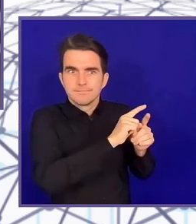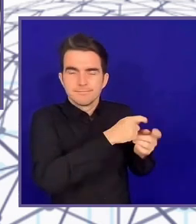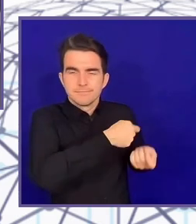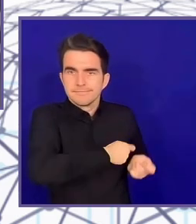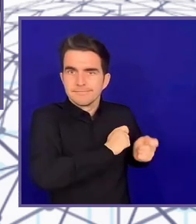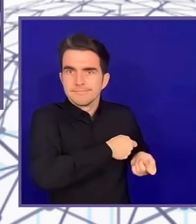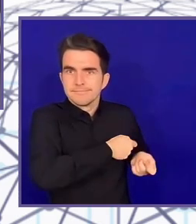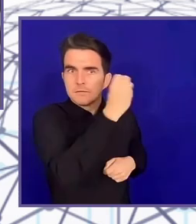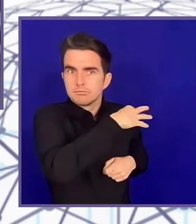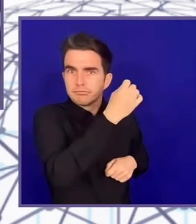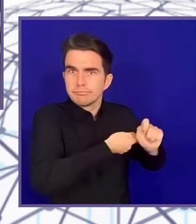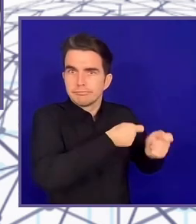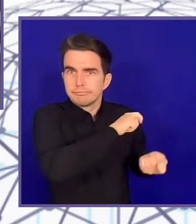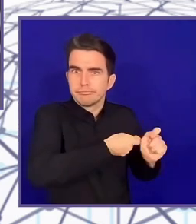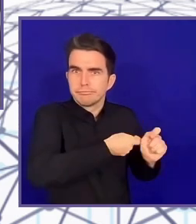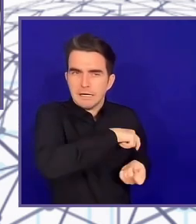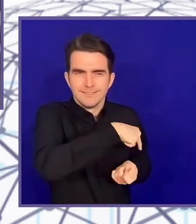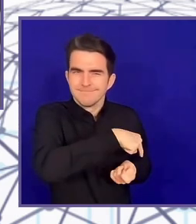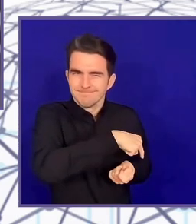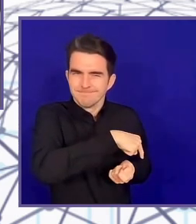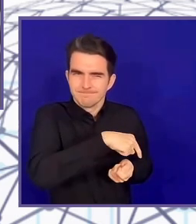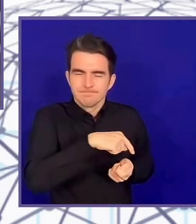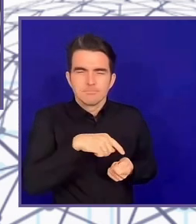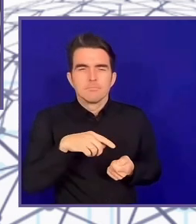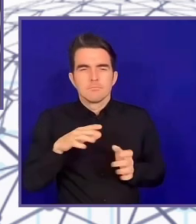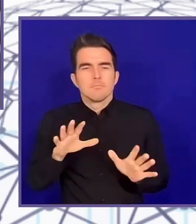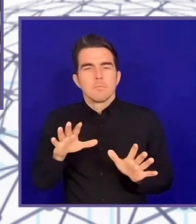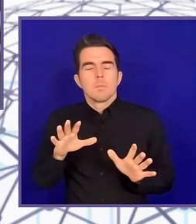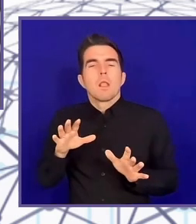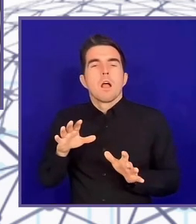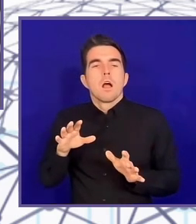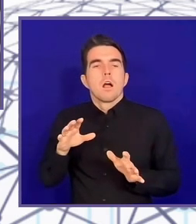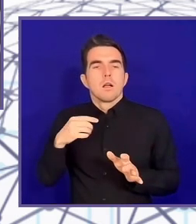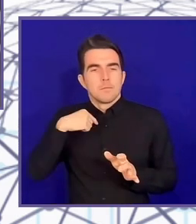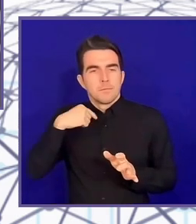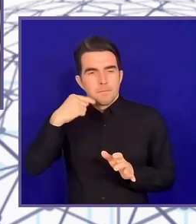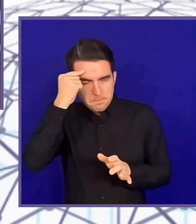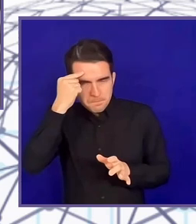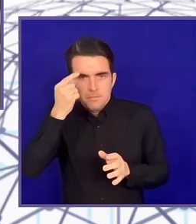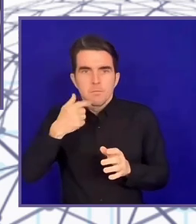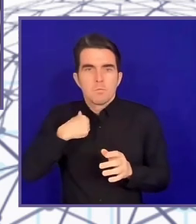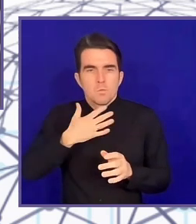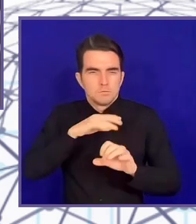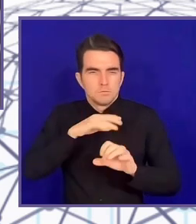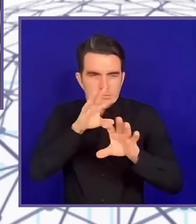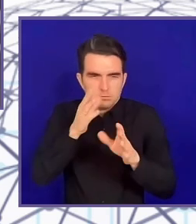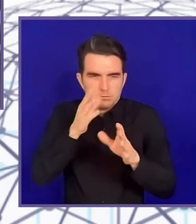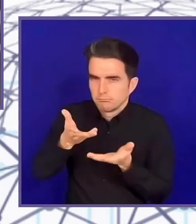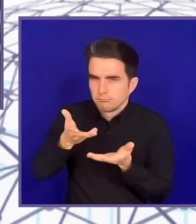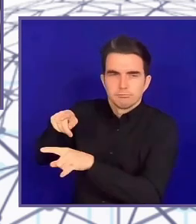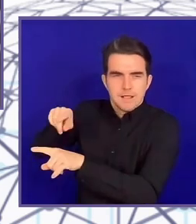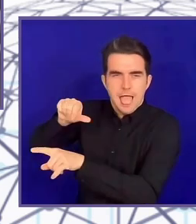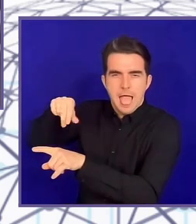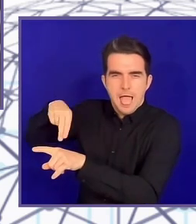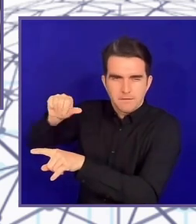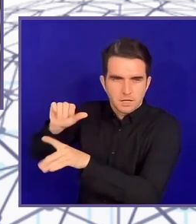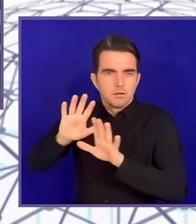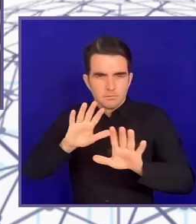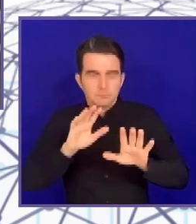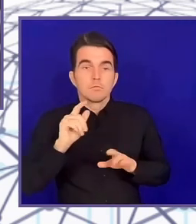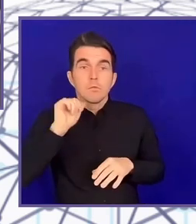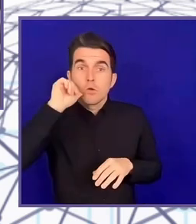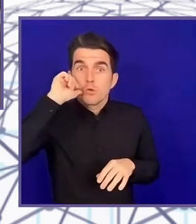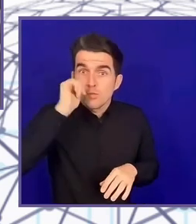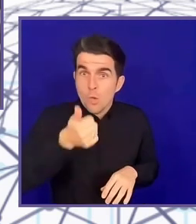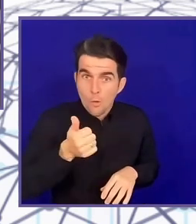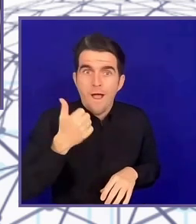reuse 66% of its assistive technology. In the UK, I can get a wheelchair. I can ring a friend of mine in the NHS and